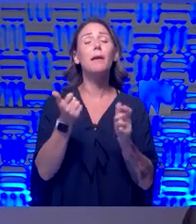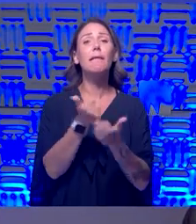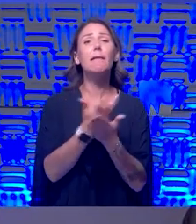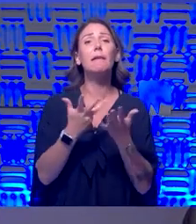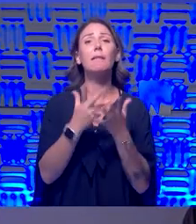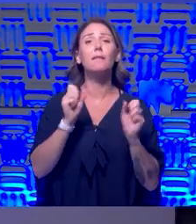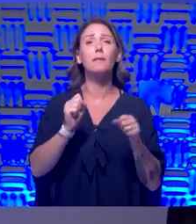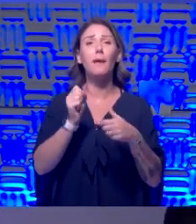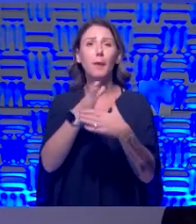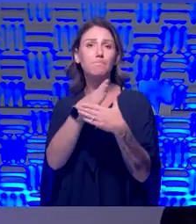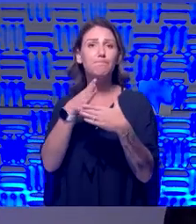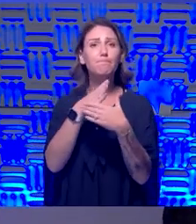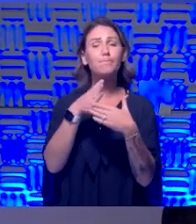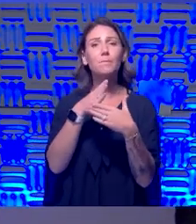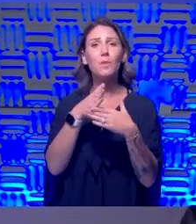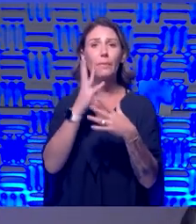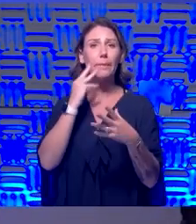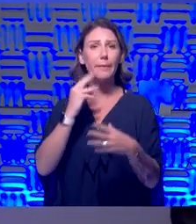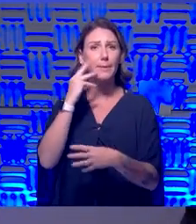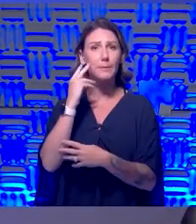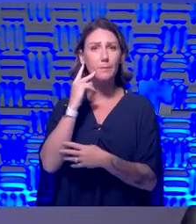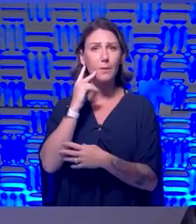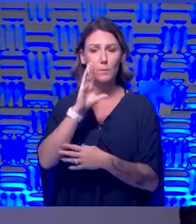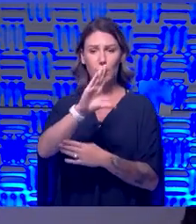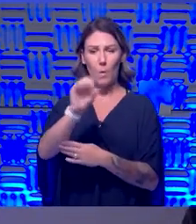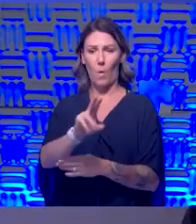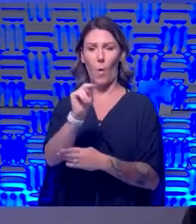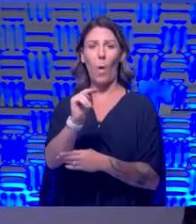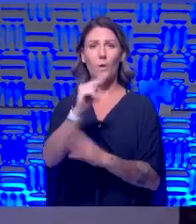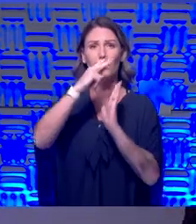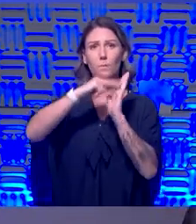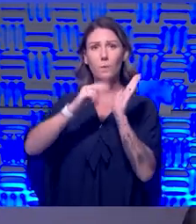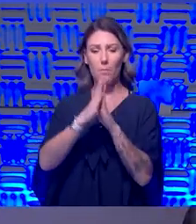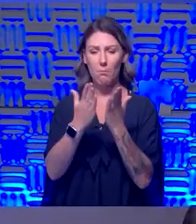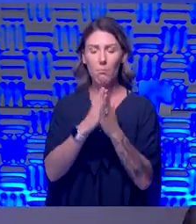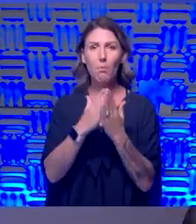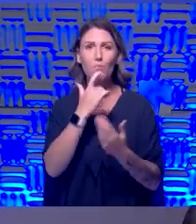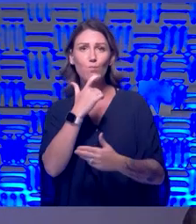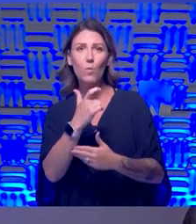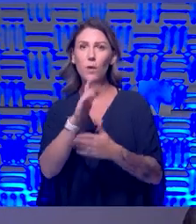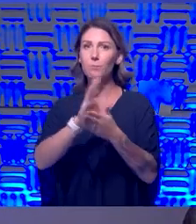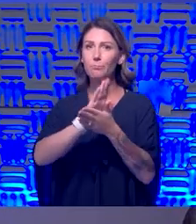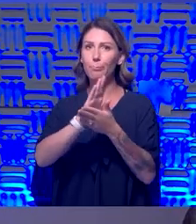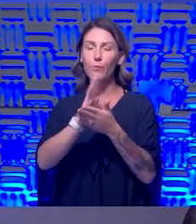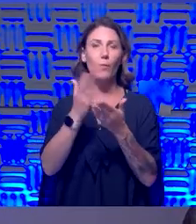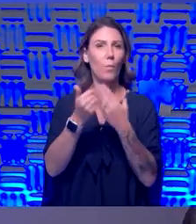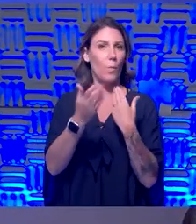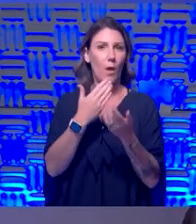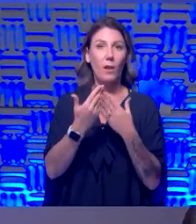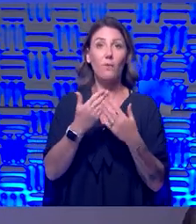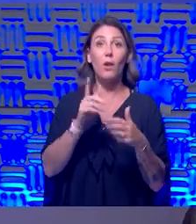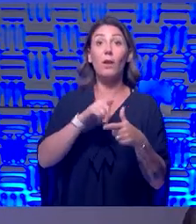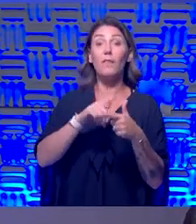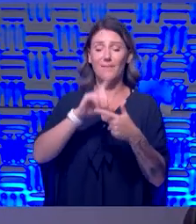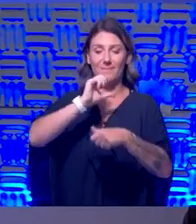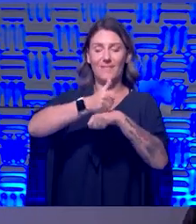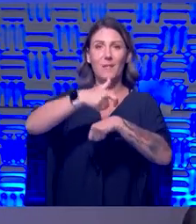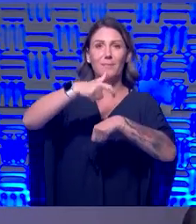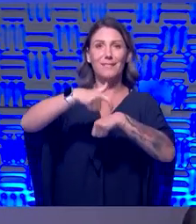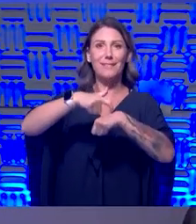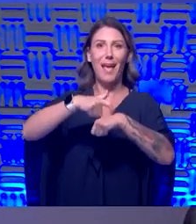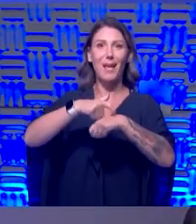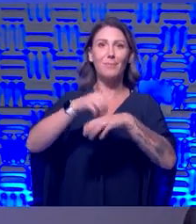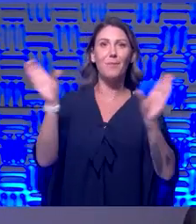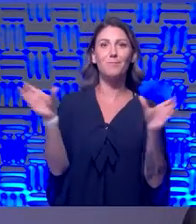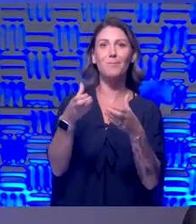experience where you're doing something on your own. So reading the book, watching the movie, whatever it is, and then having set times to get together on the zoom